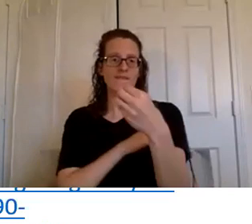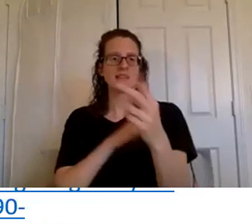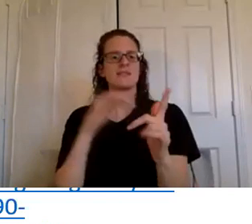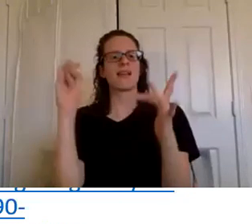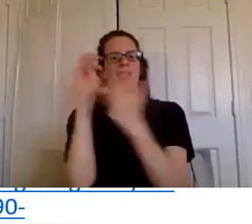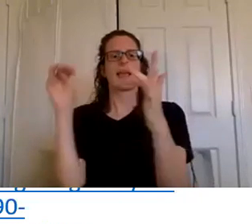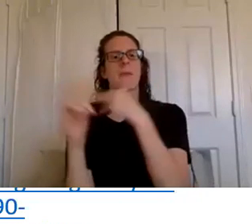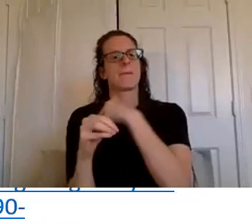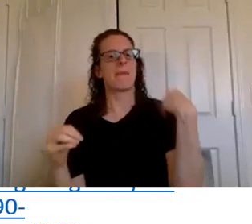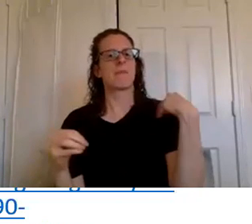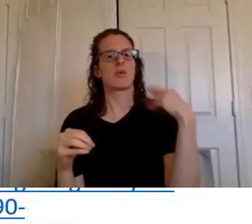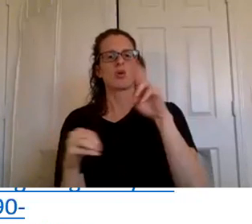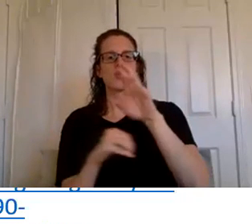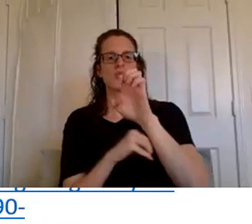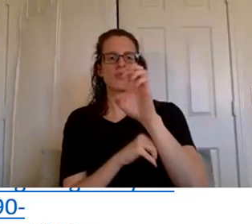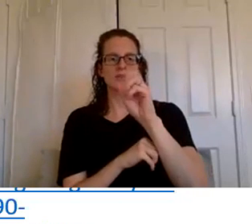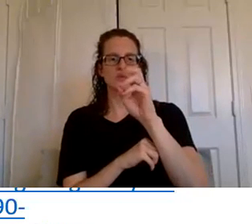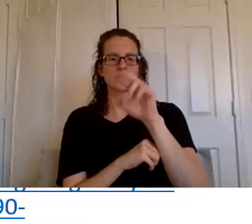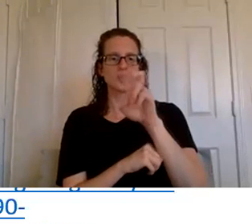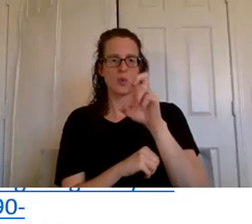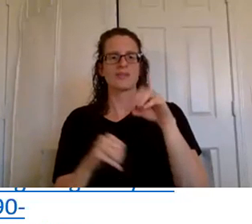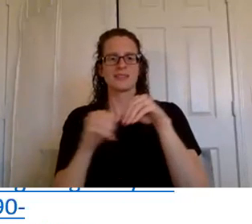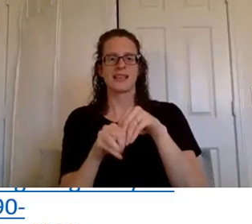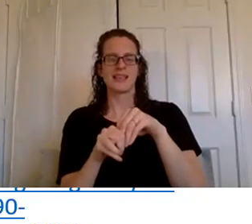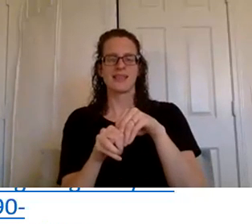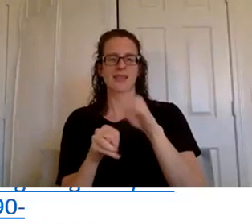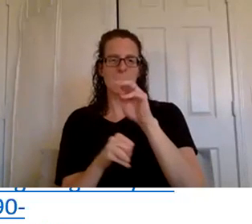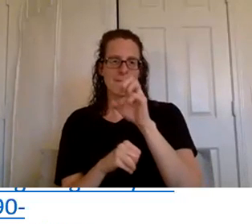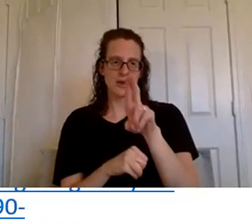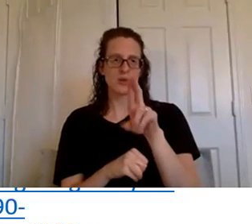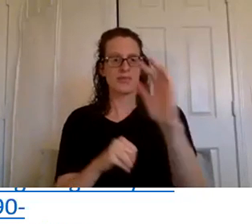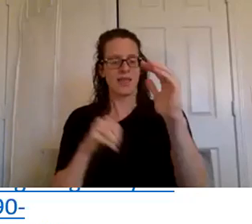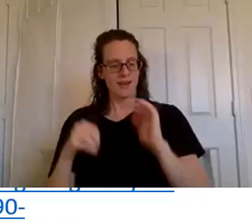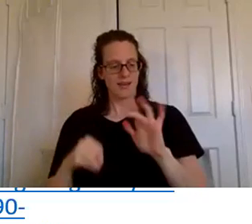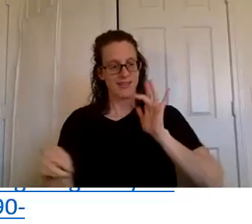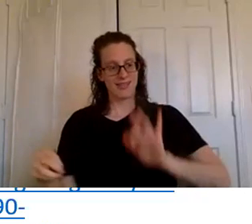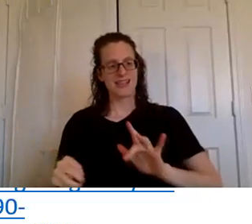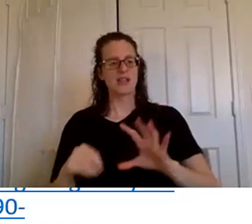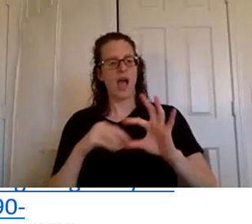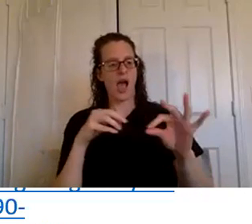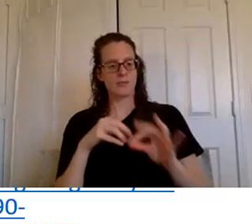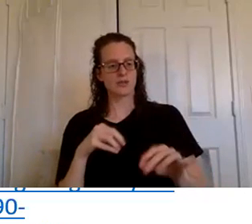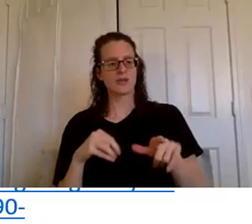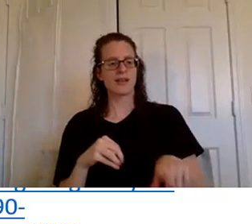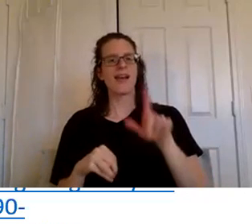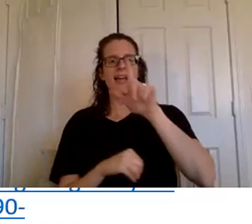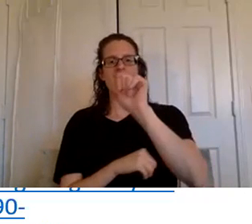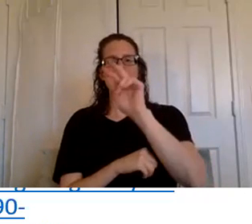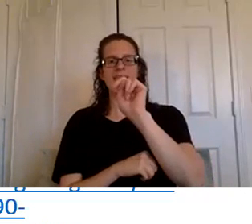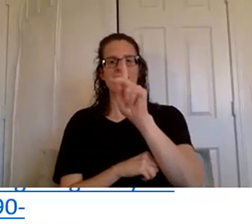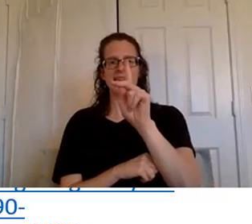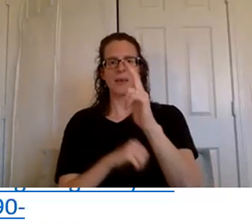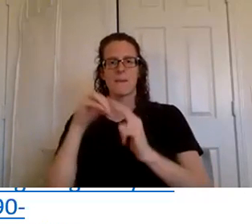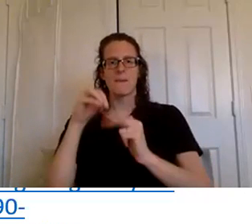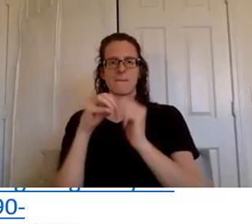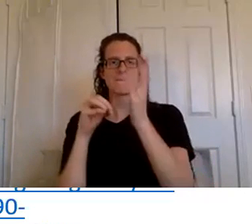in the menu and then under the member resources menu you'll see an option for link builder so if you go